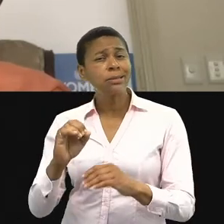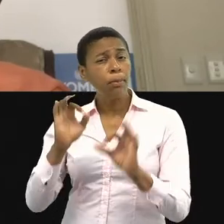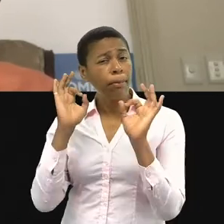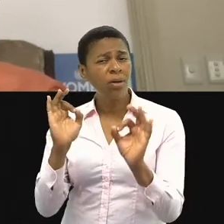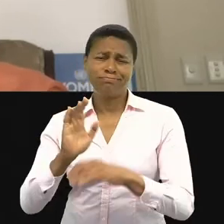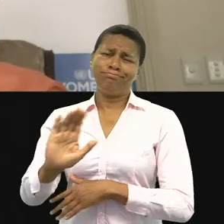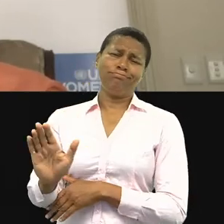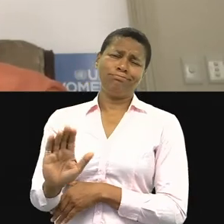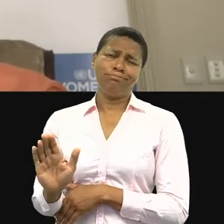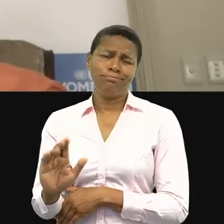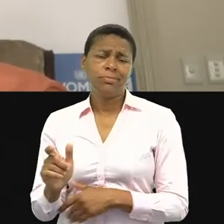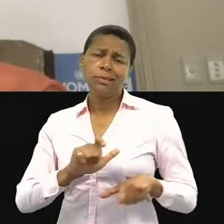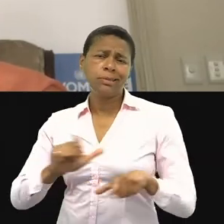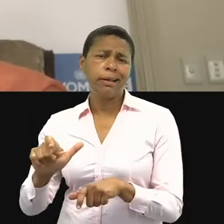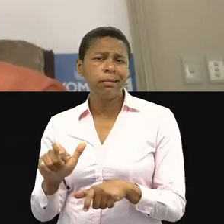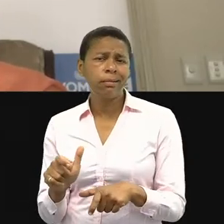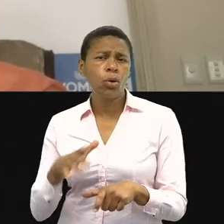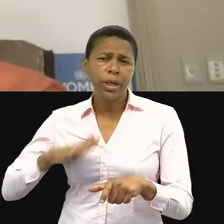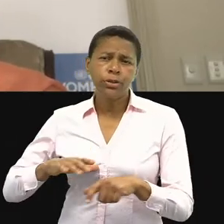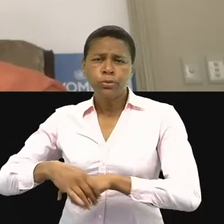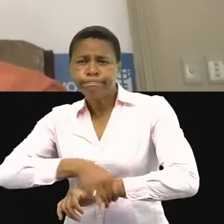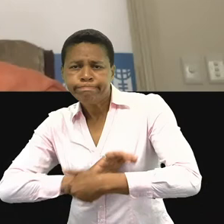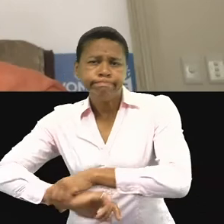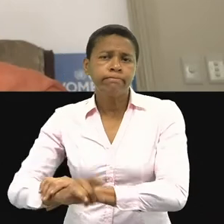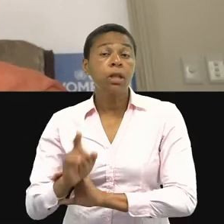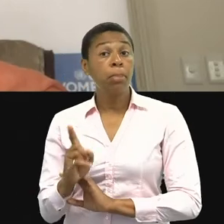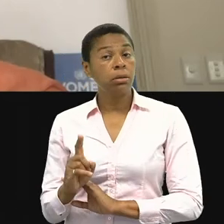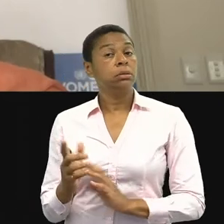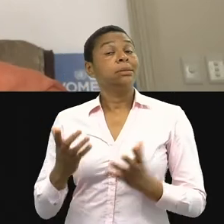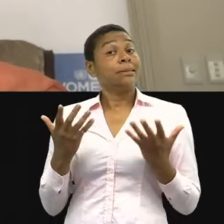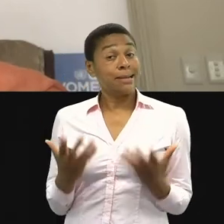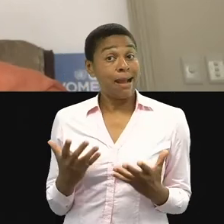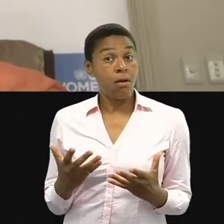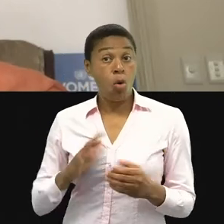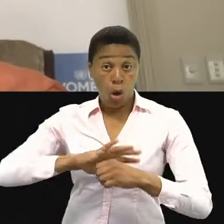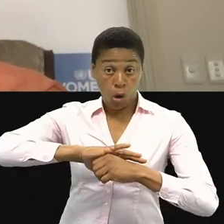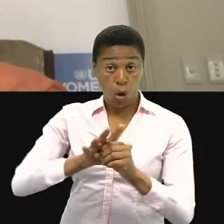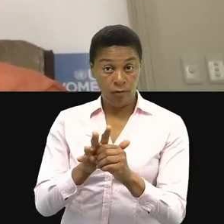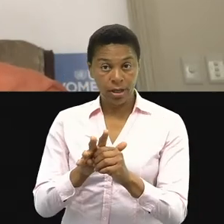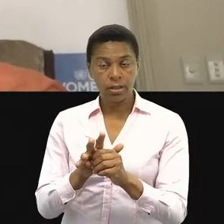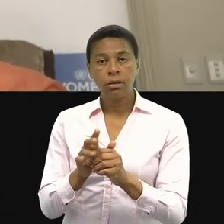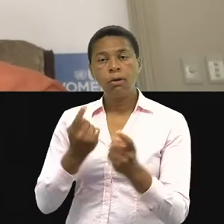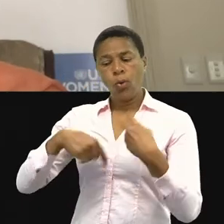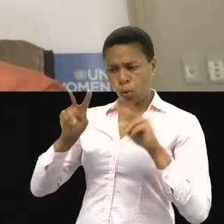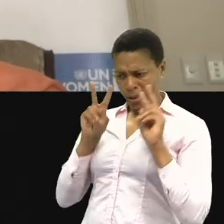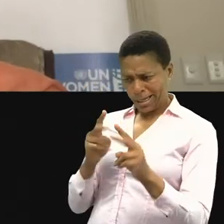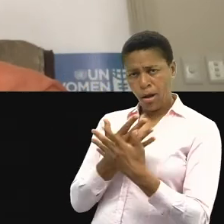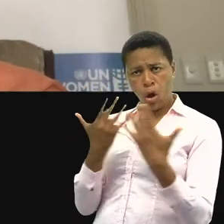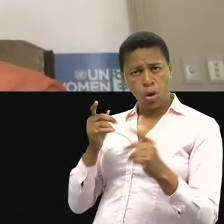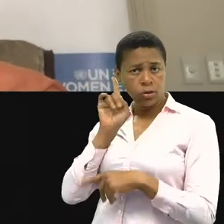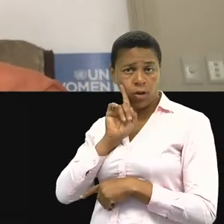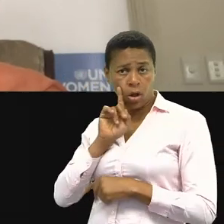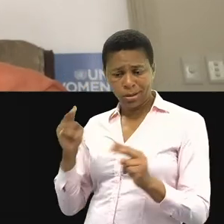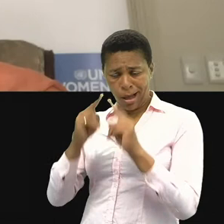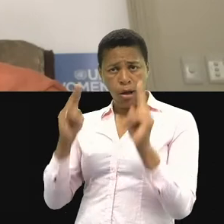going somewhere with girls education. Now, because of COVID, so many girls are at home. And we know that